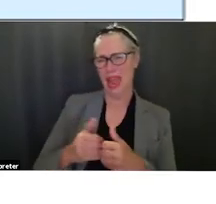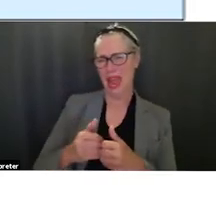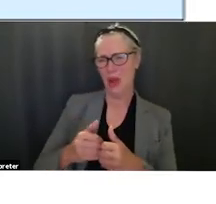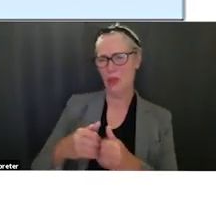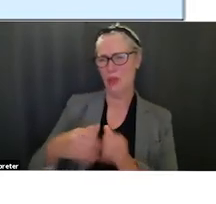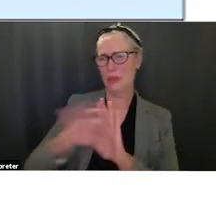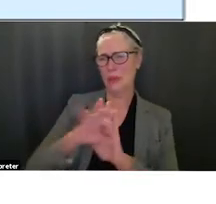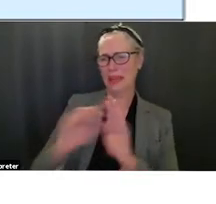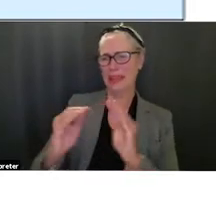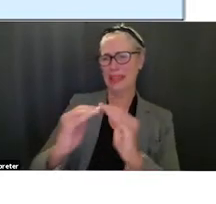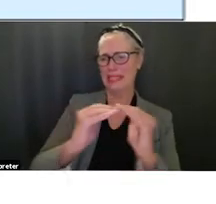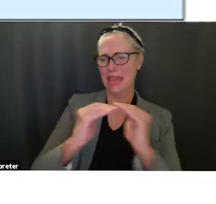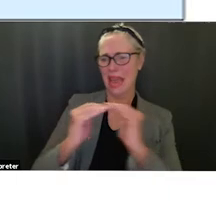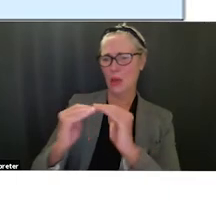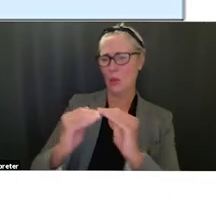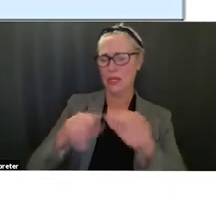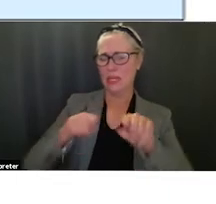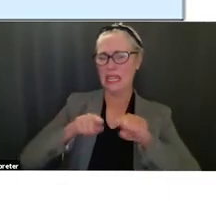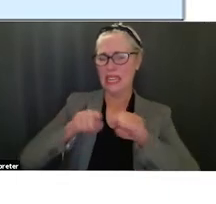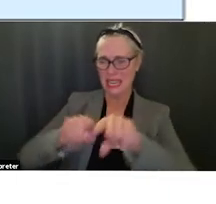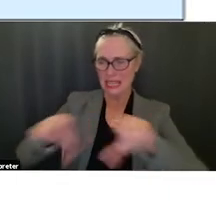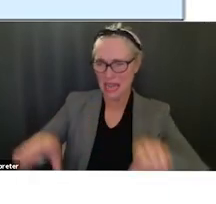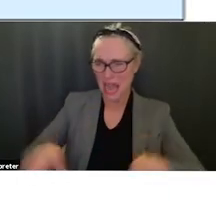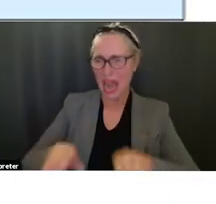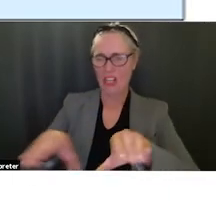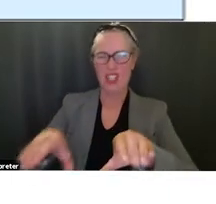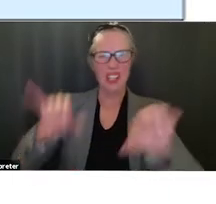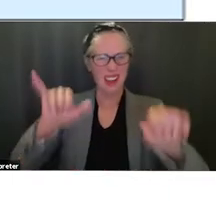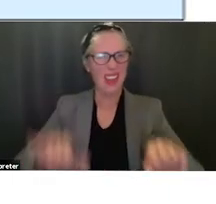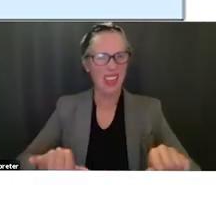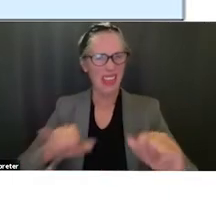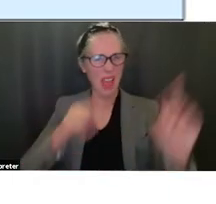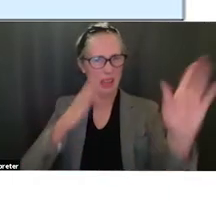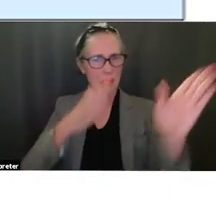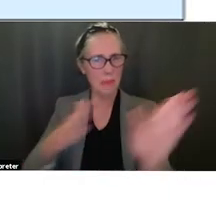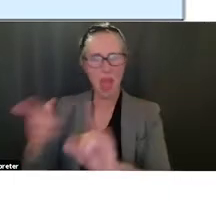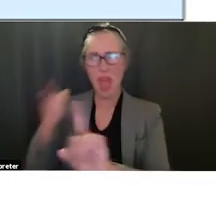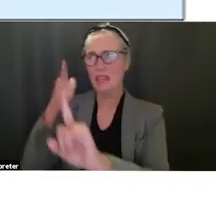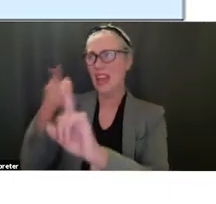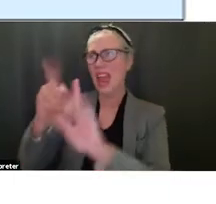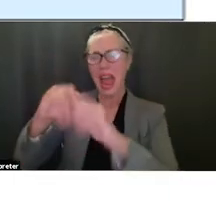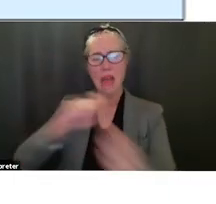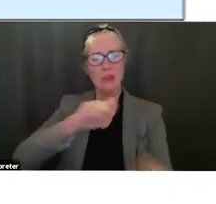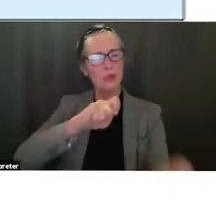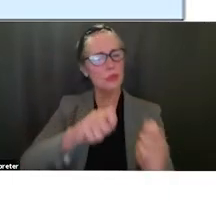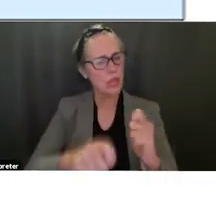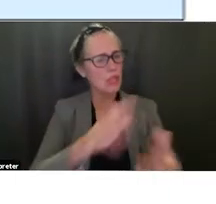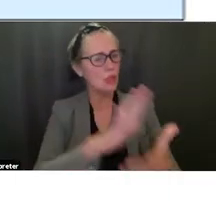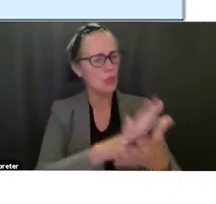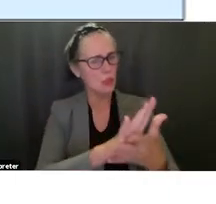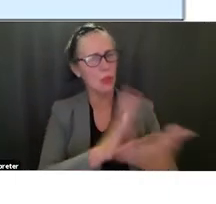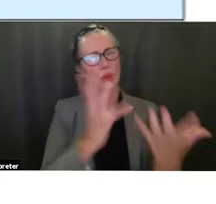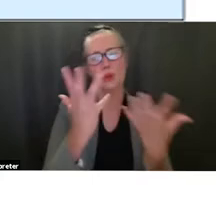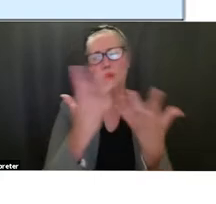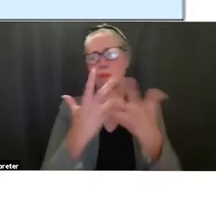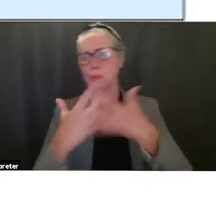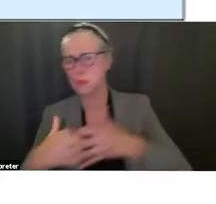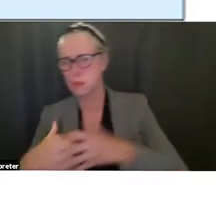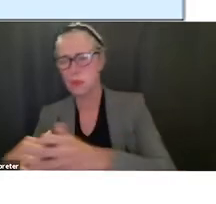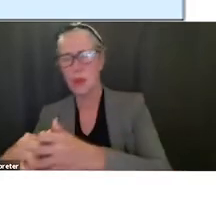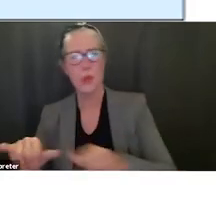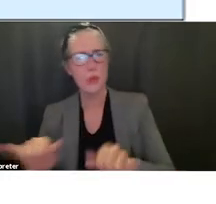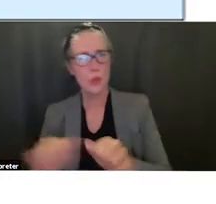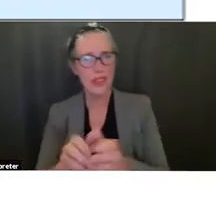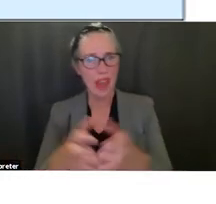in action and really work with our leaders to transform our school system to do some of the things we've talked about a lot in the last year which is